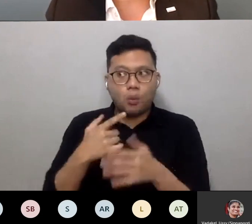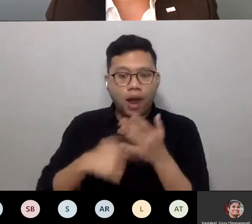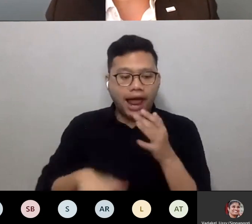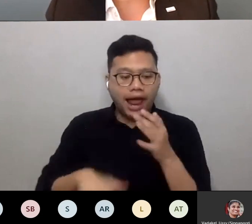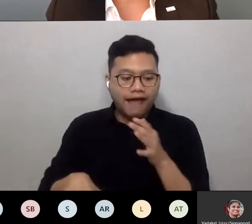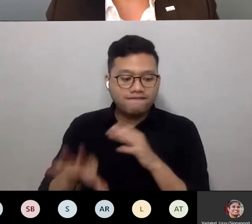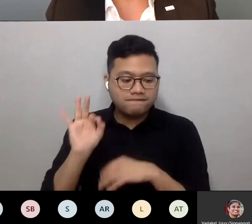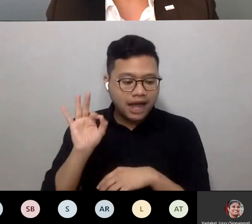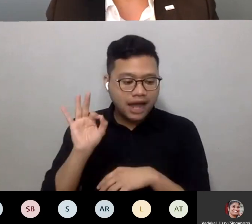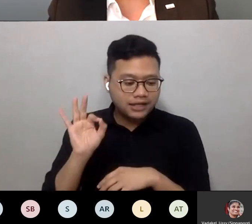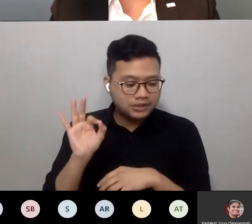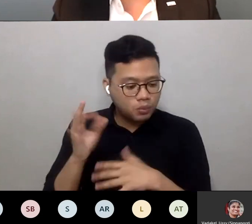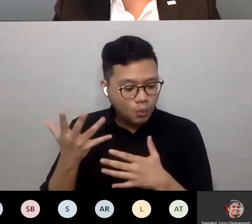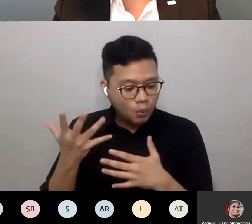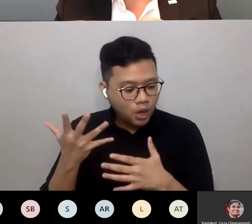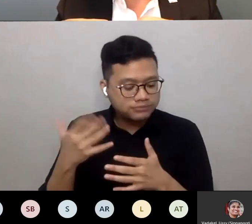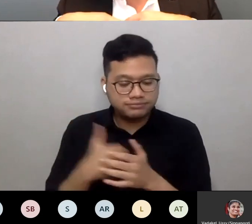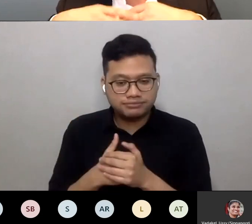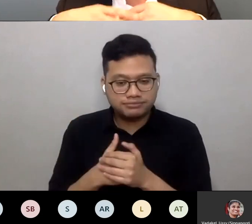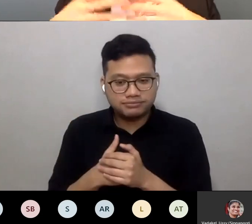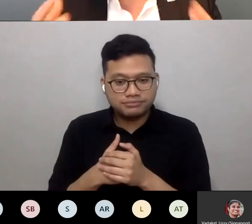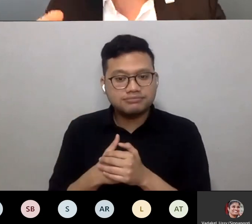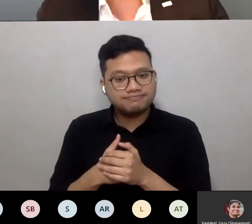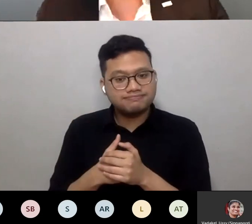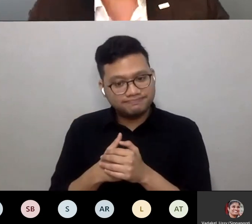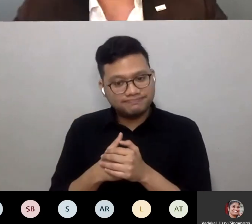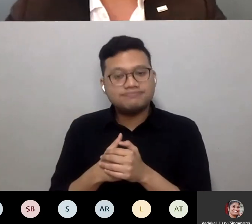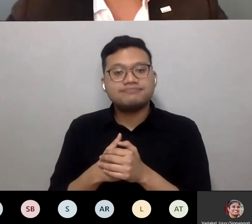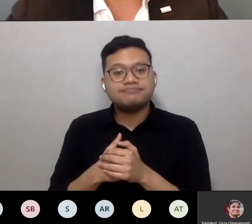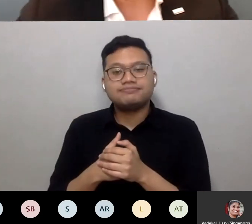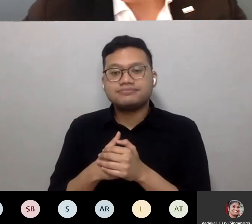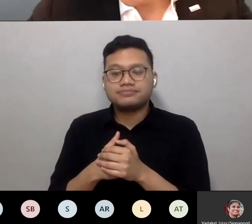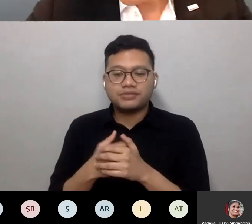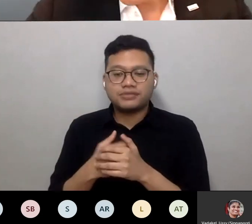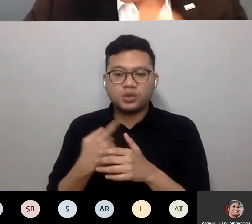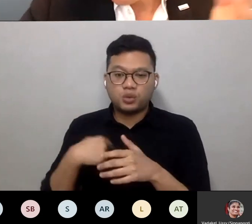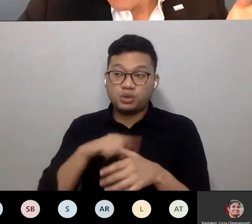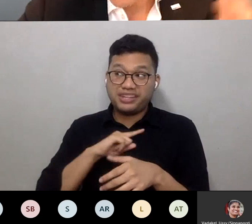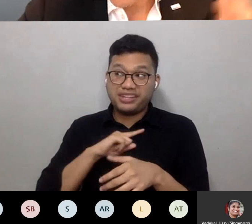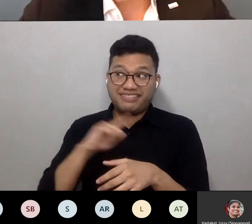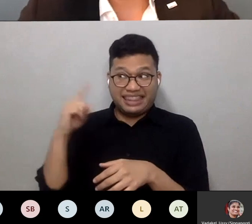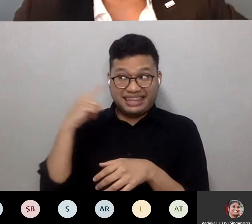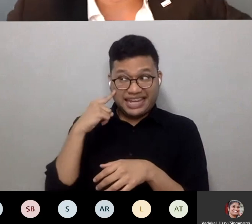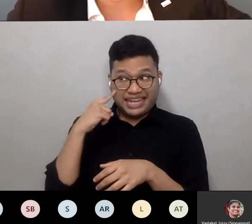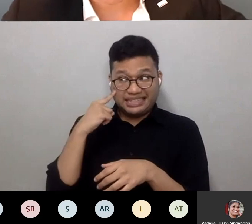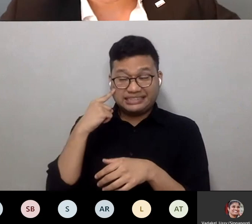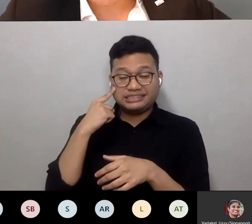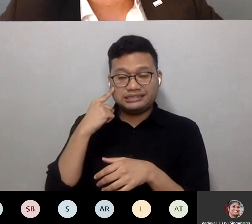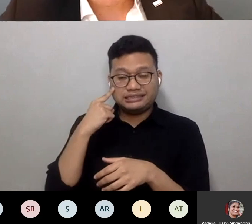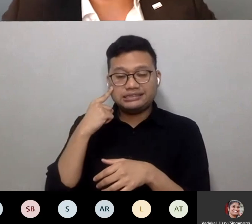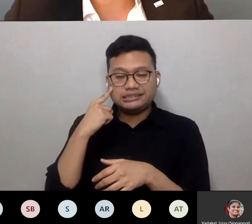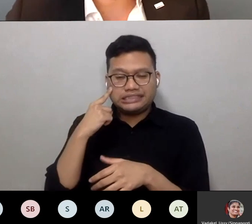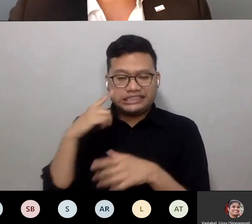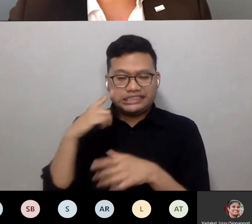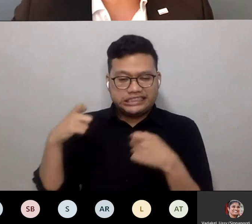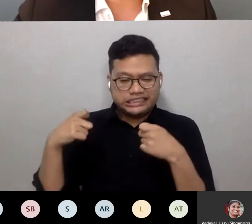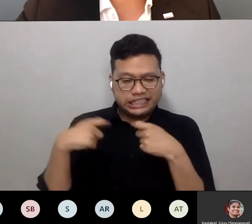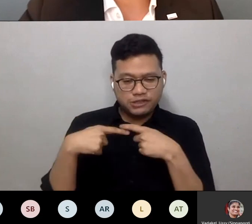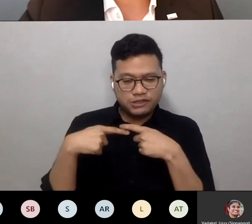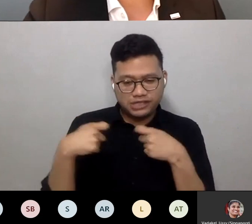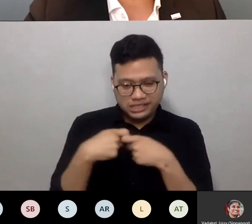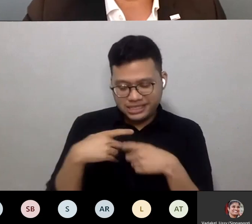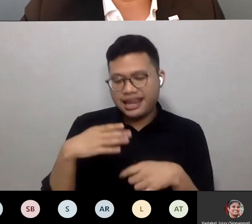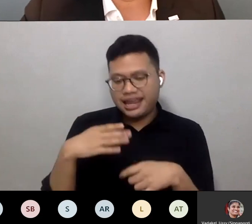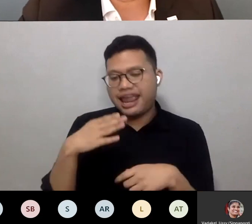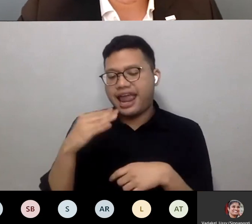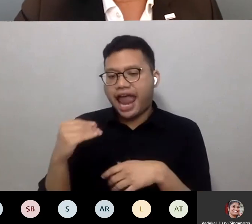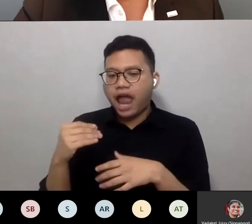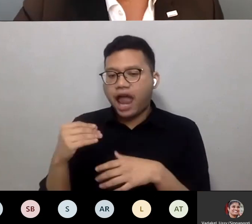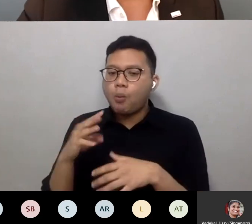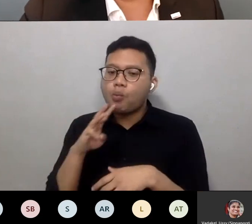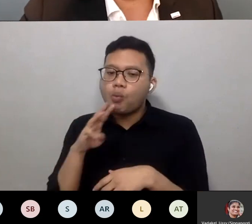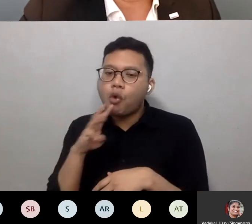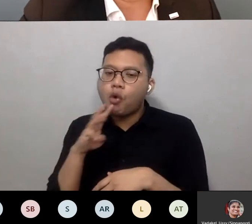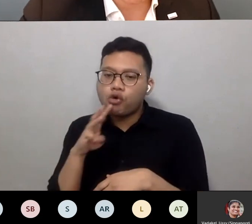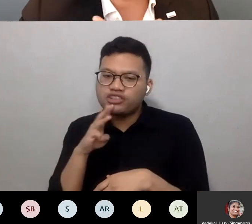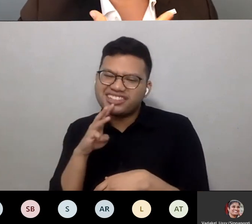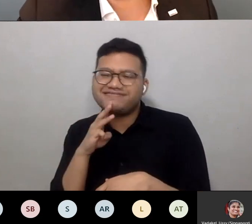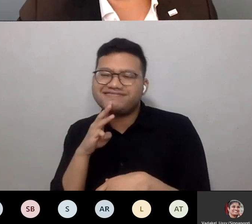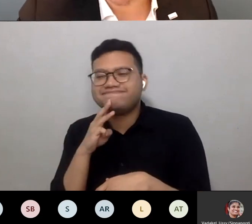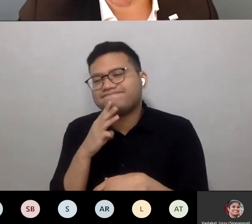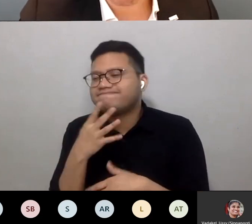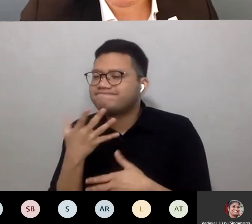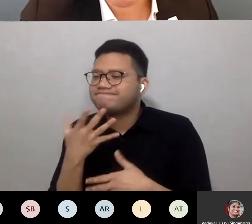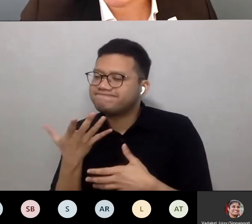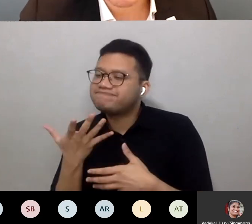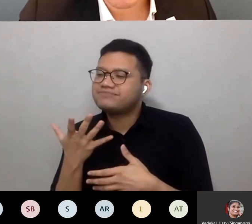remarkable is that whilst we kind of currently think that electricity and running water is kind of